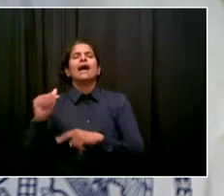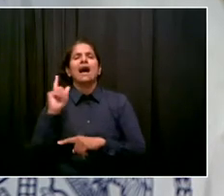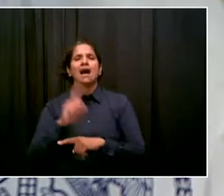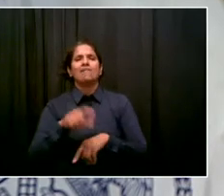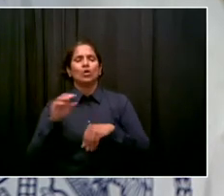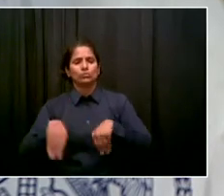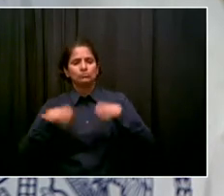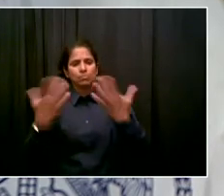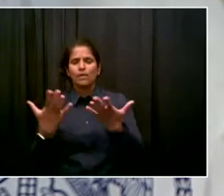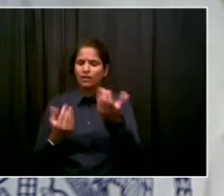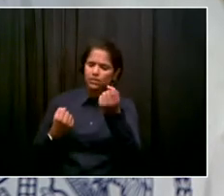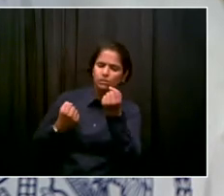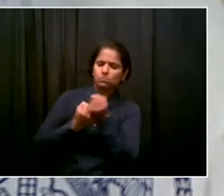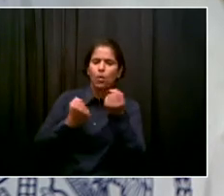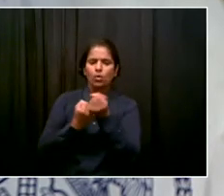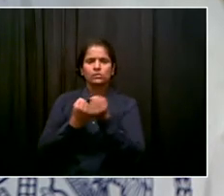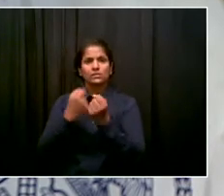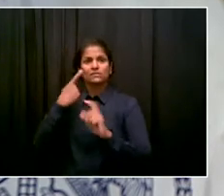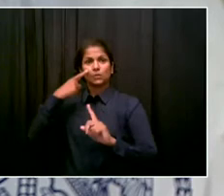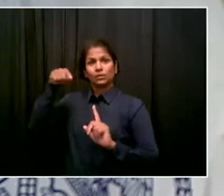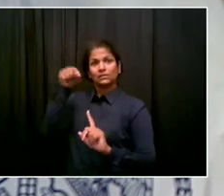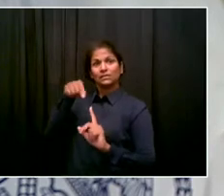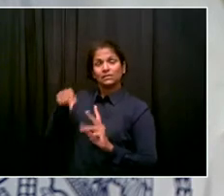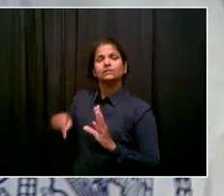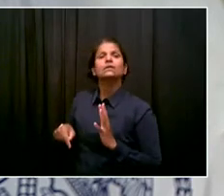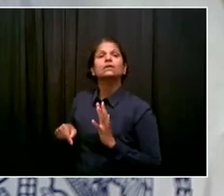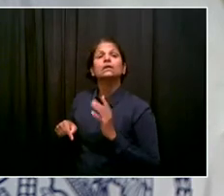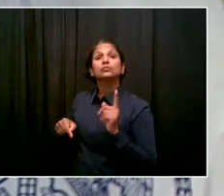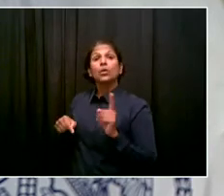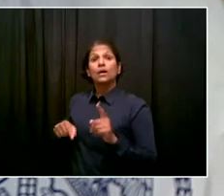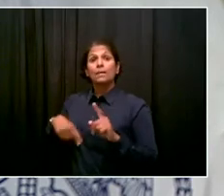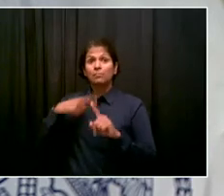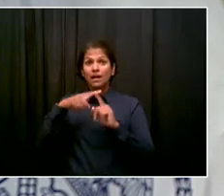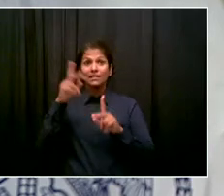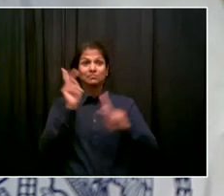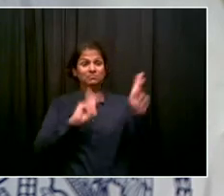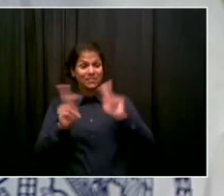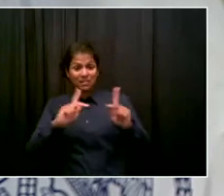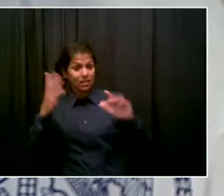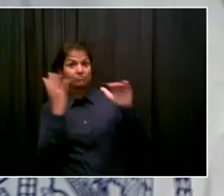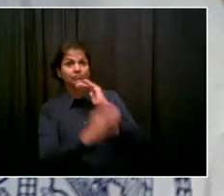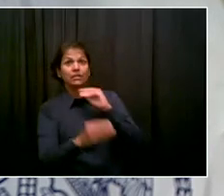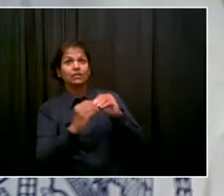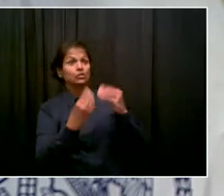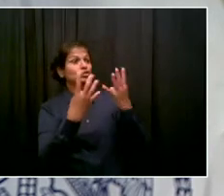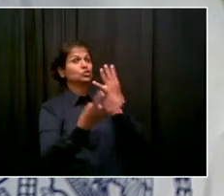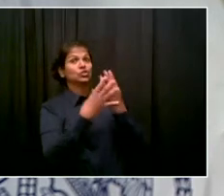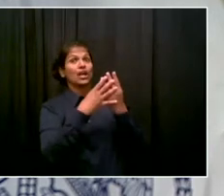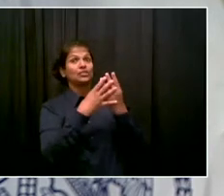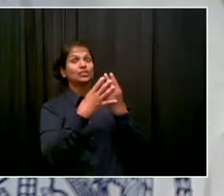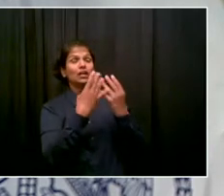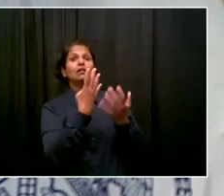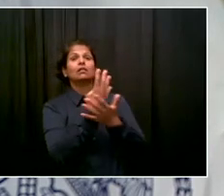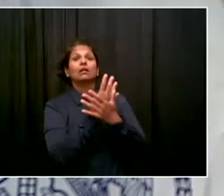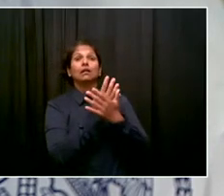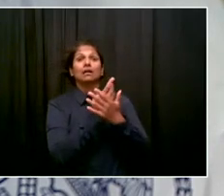particularly picking up recently, Marco Soler, would you please give a quick summary of the facts that you're seeing?